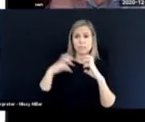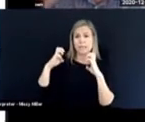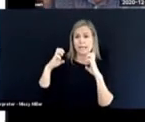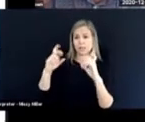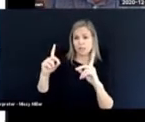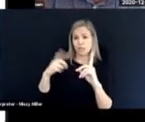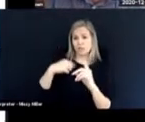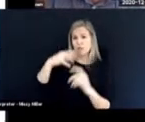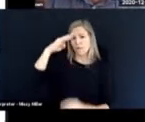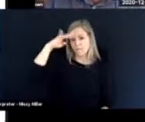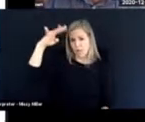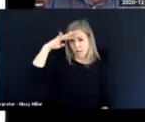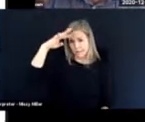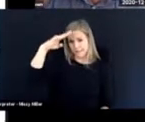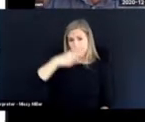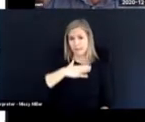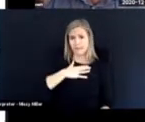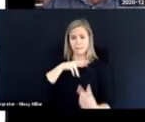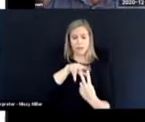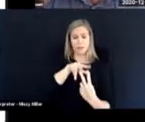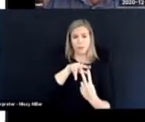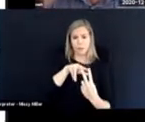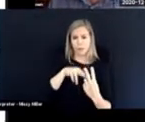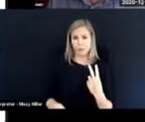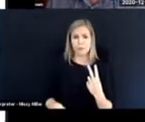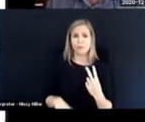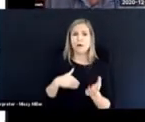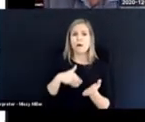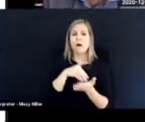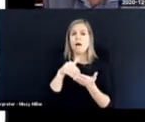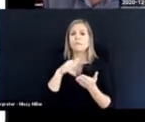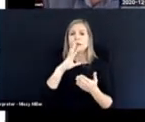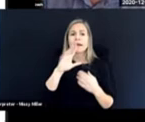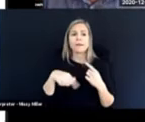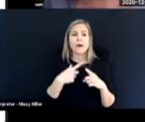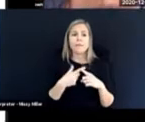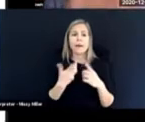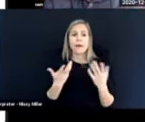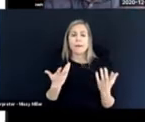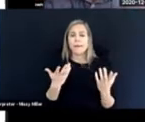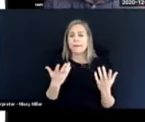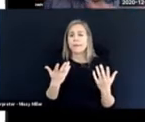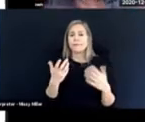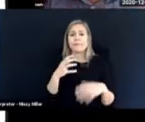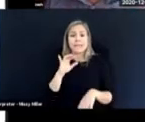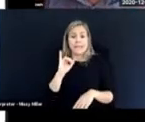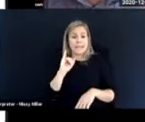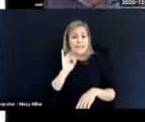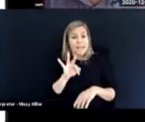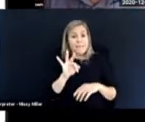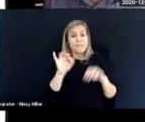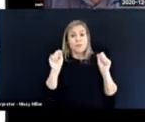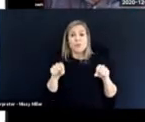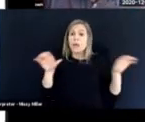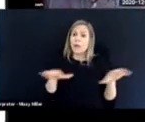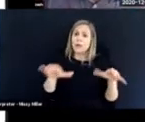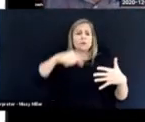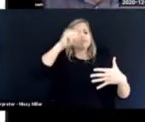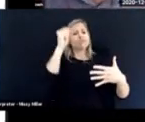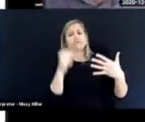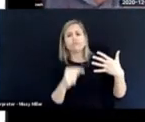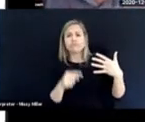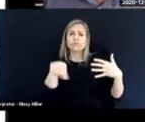I, I often talk about the key, you know, if you can do all these things, you're fine and you're going to be very